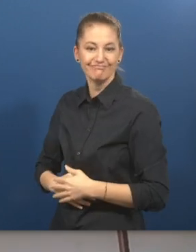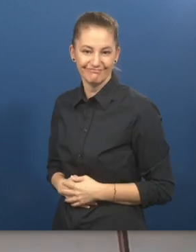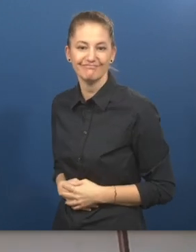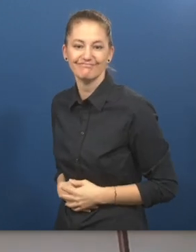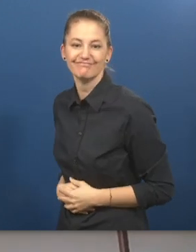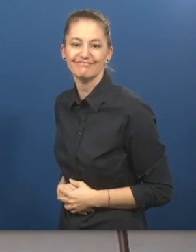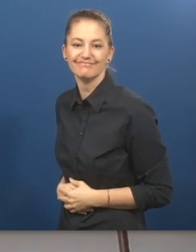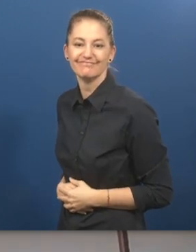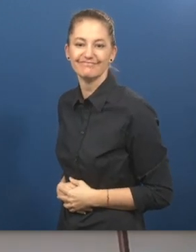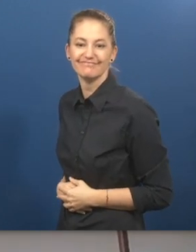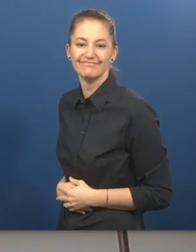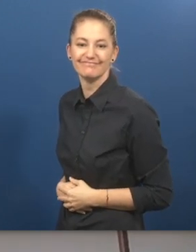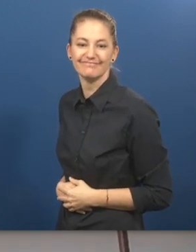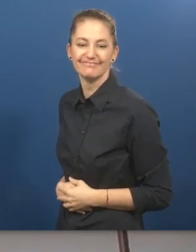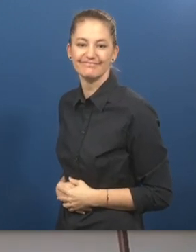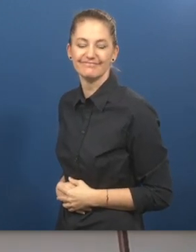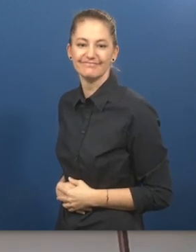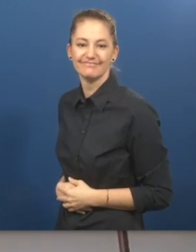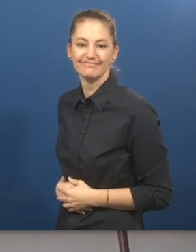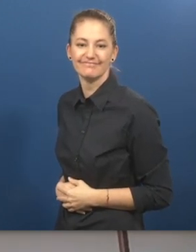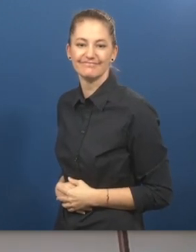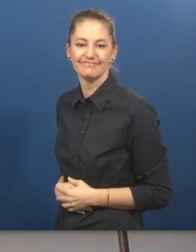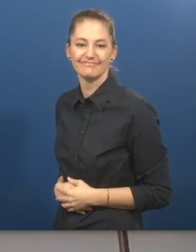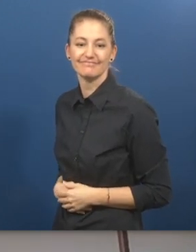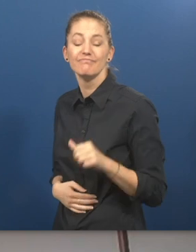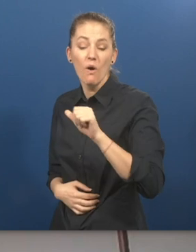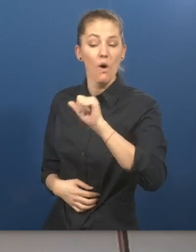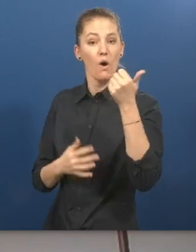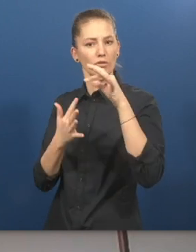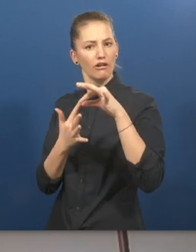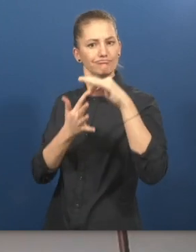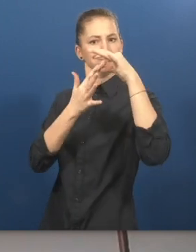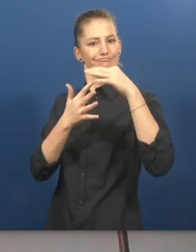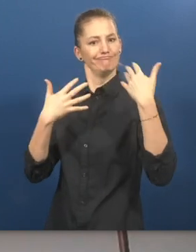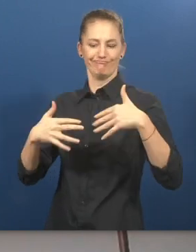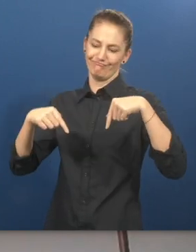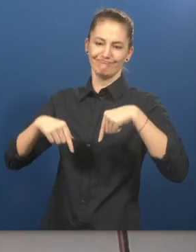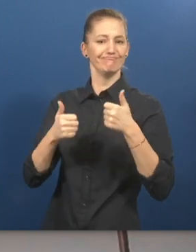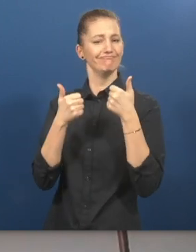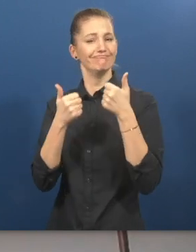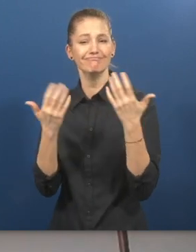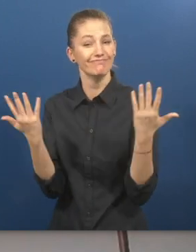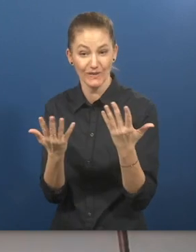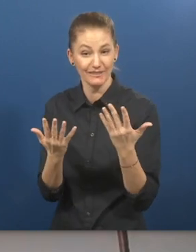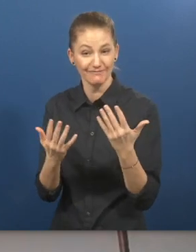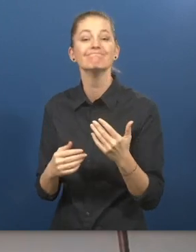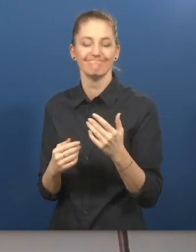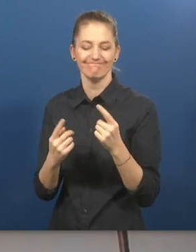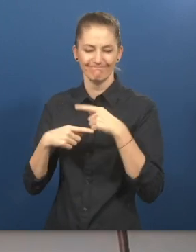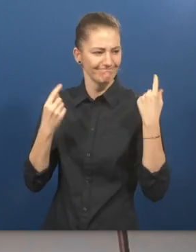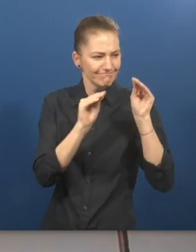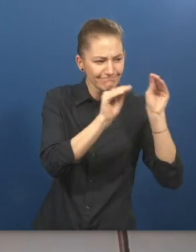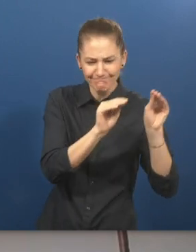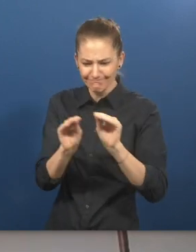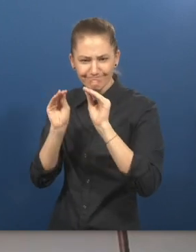when they share their disability information with the employer. Another unique aspect is that we coach both students